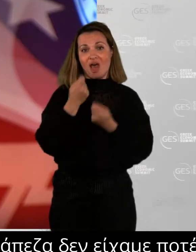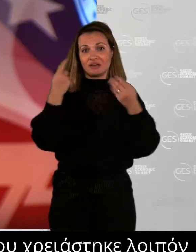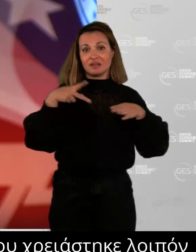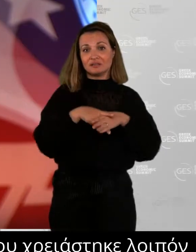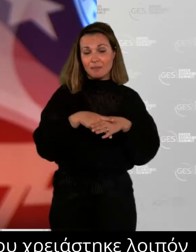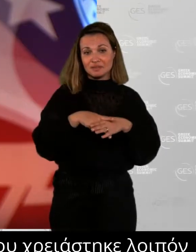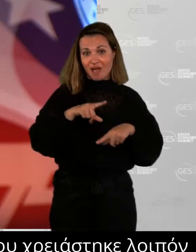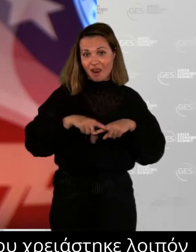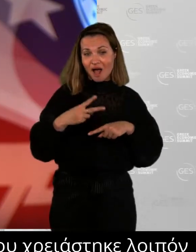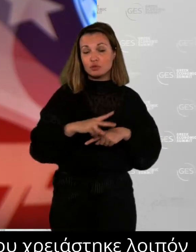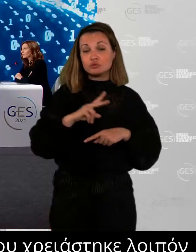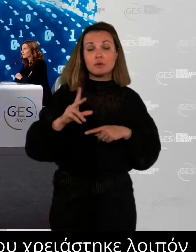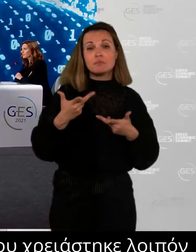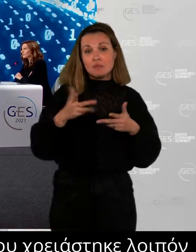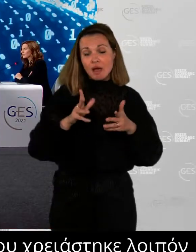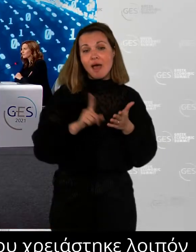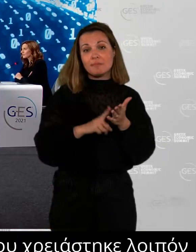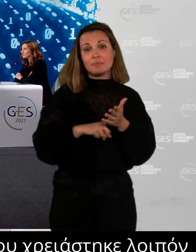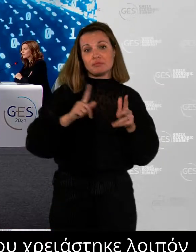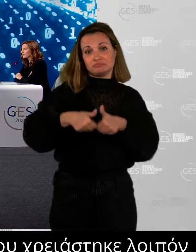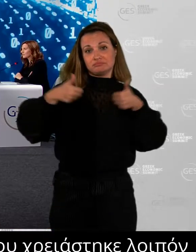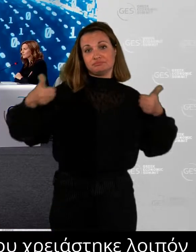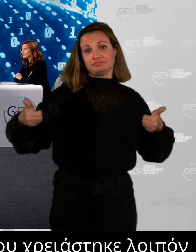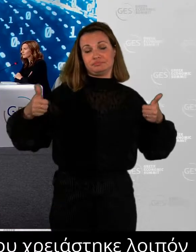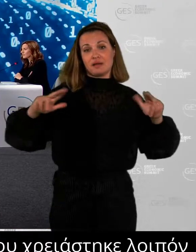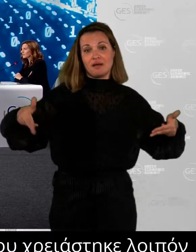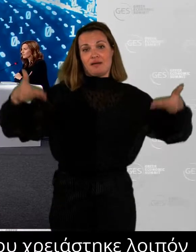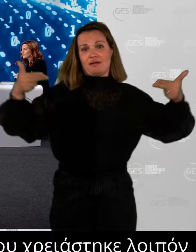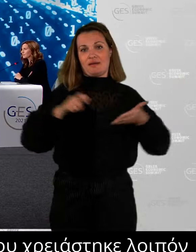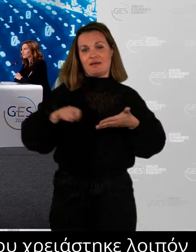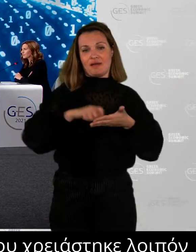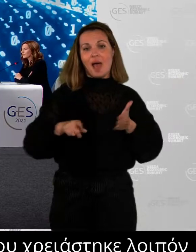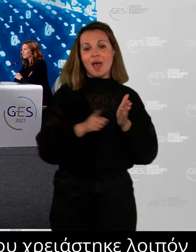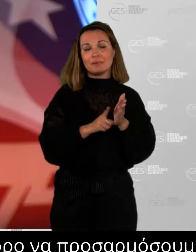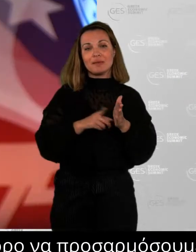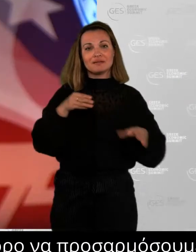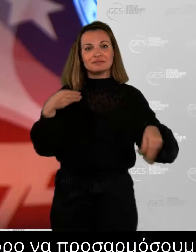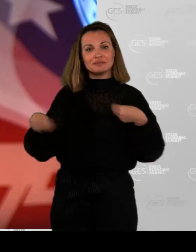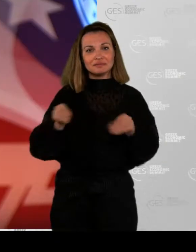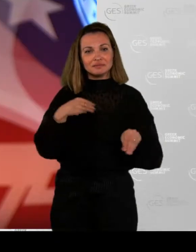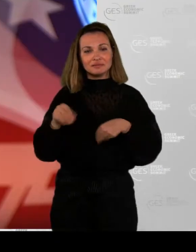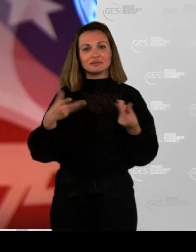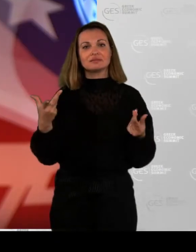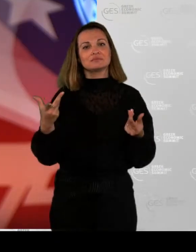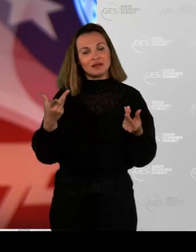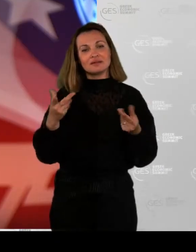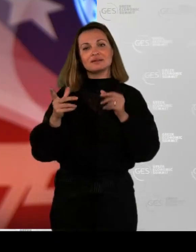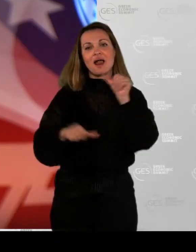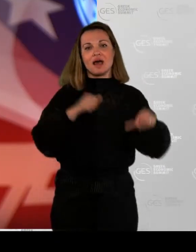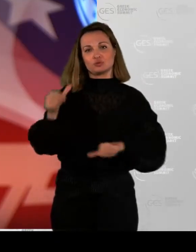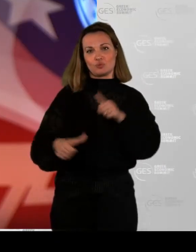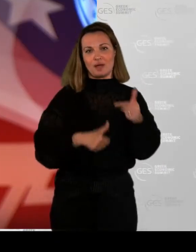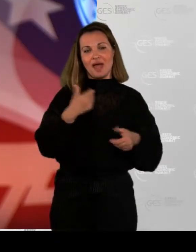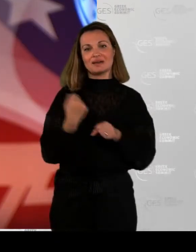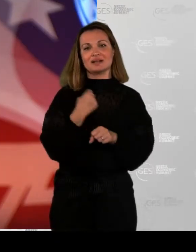our working model in a way that we make our people feel safe, but also sustain our operational